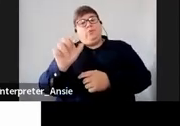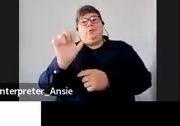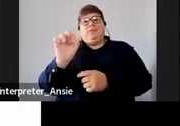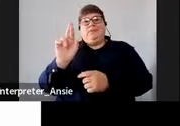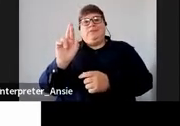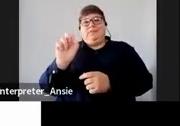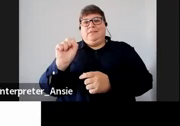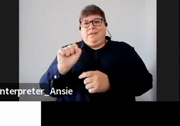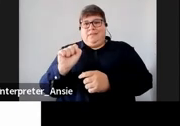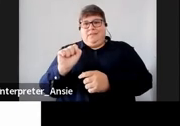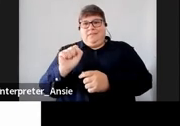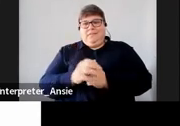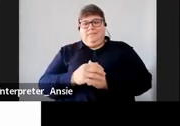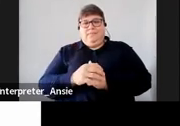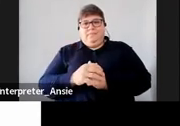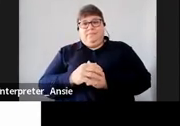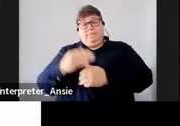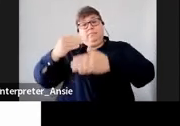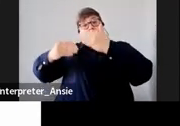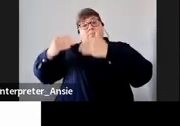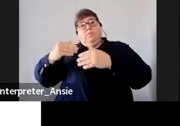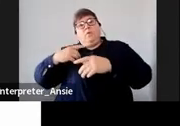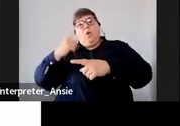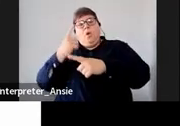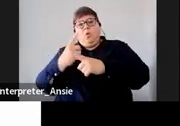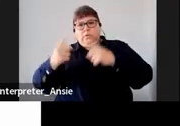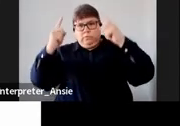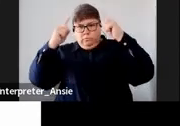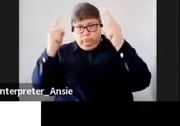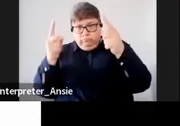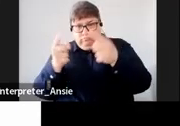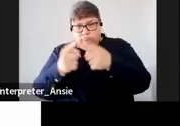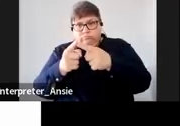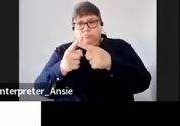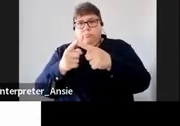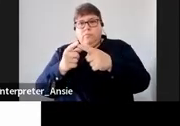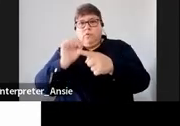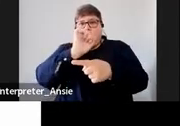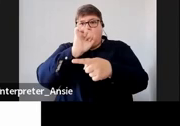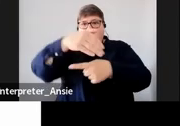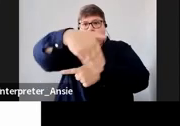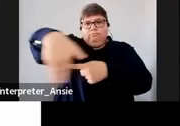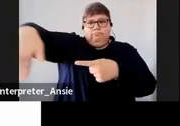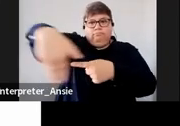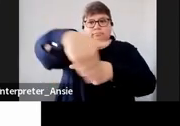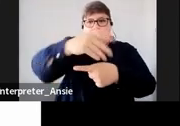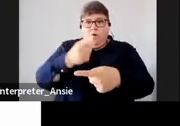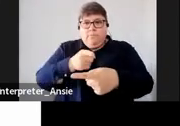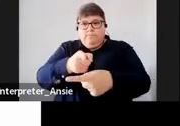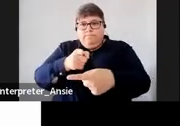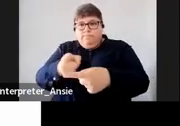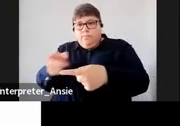added to that we always function within the parameters of the income tax act and the tax